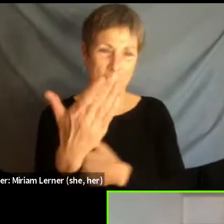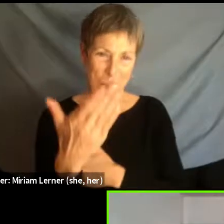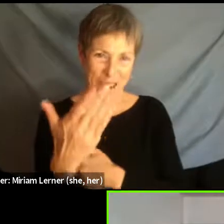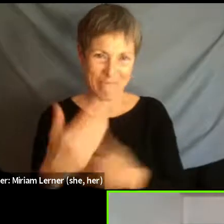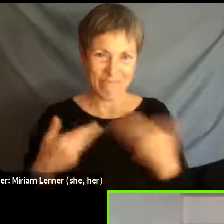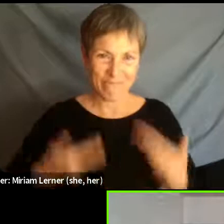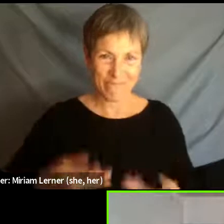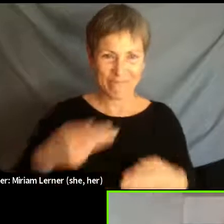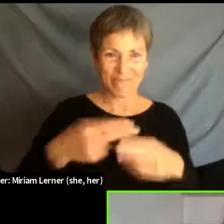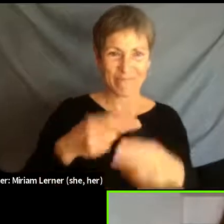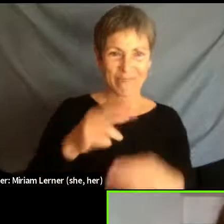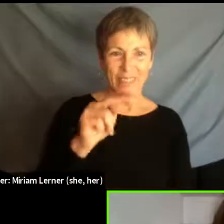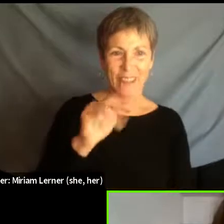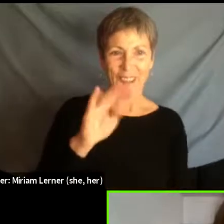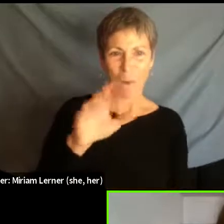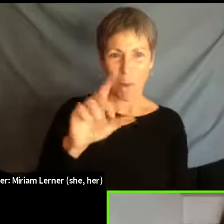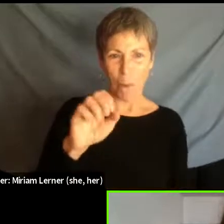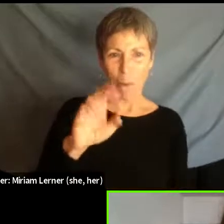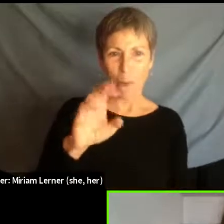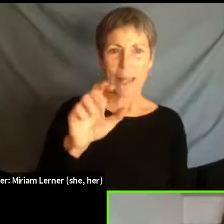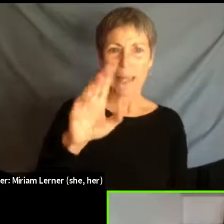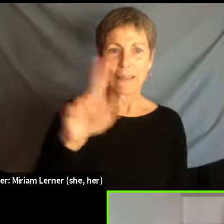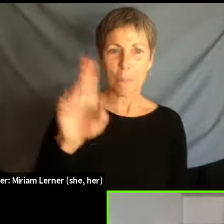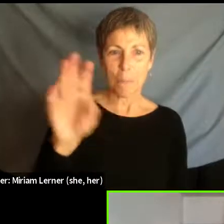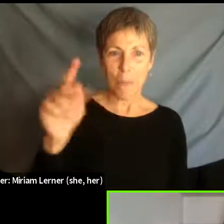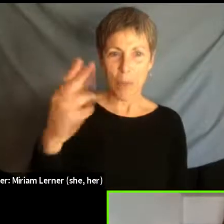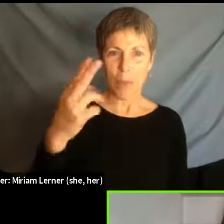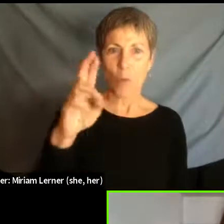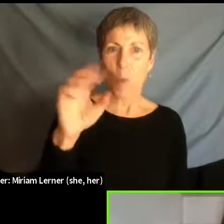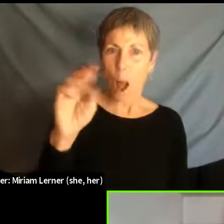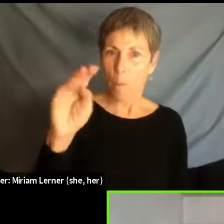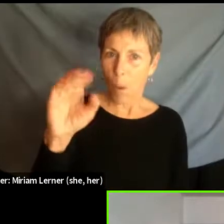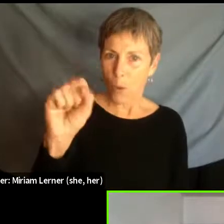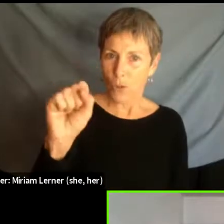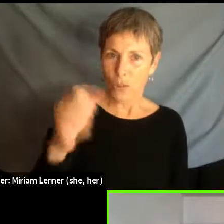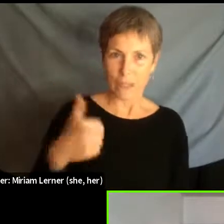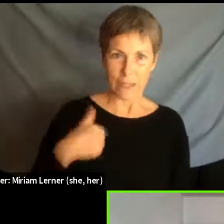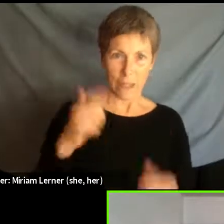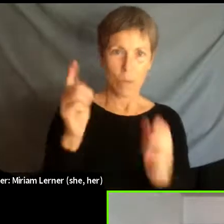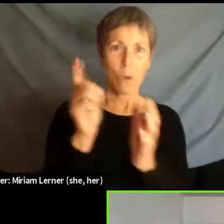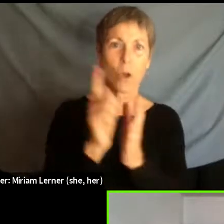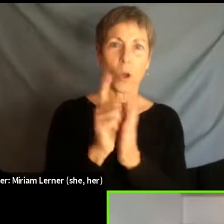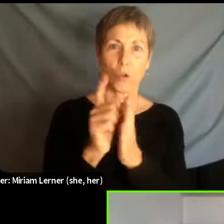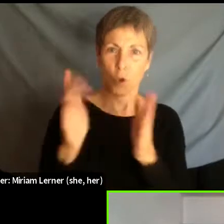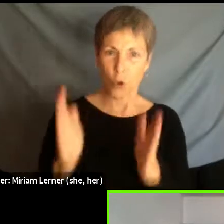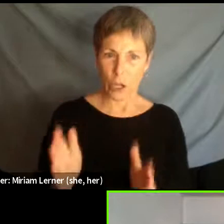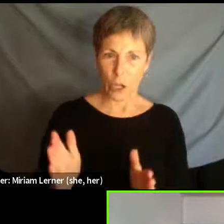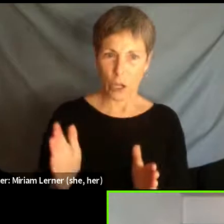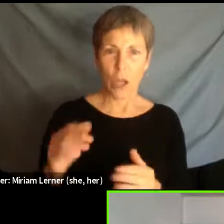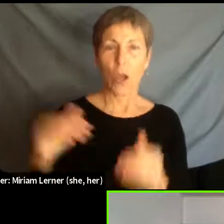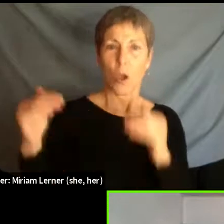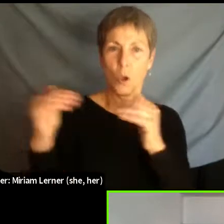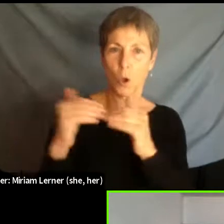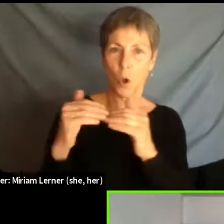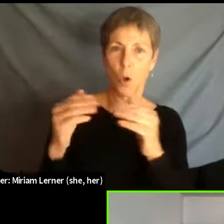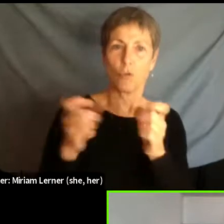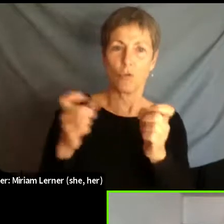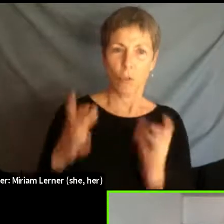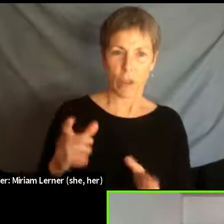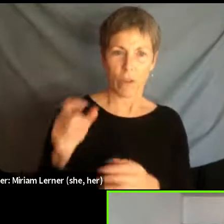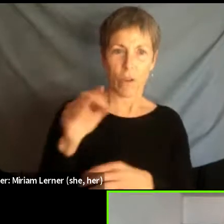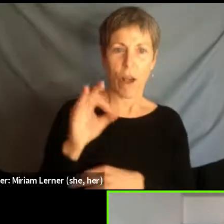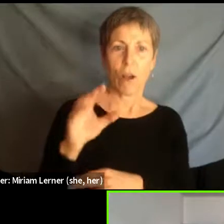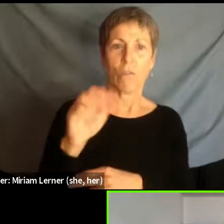My name is Nicole Elizabeth Ramos. I'm an attorney. I am the co-director of Al Otro Lado.